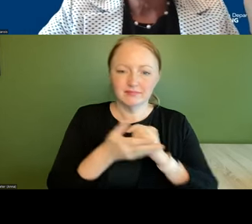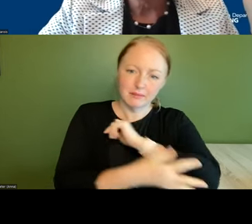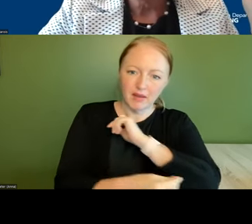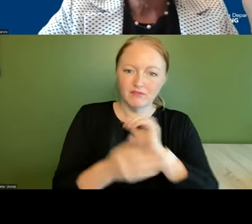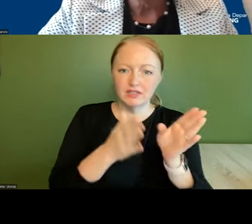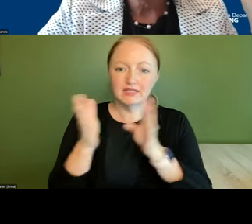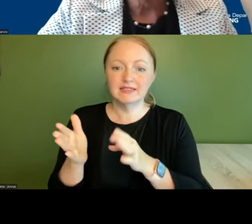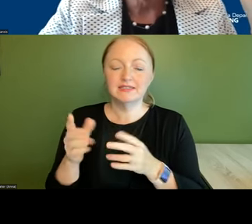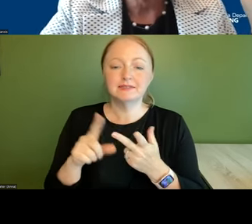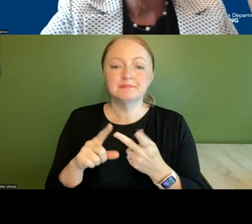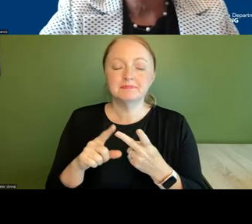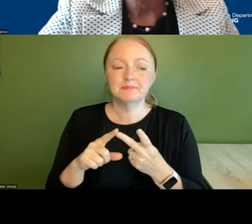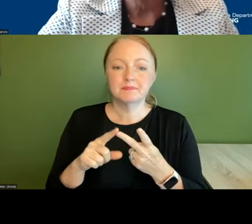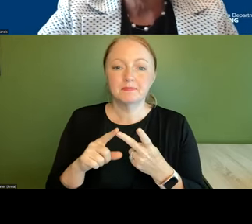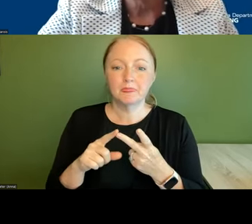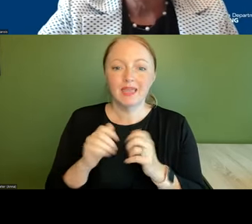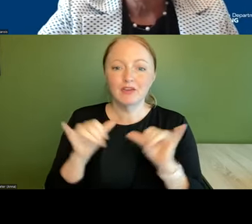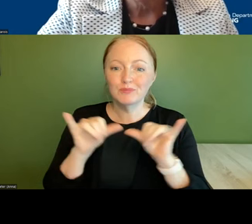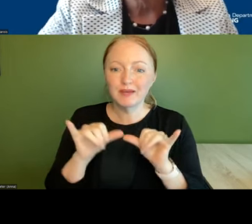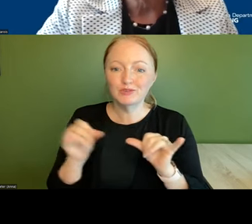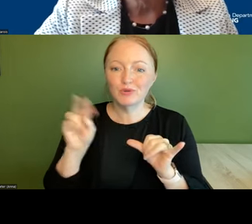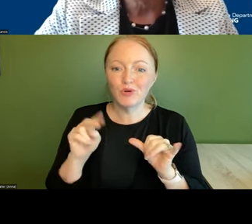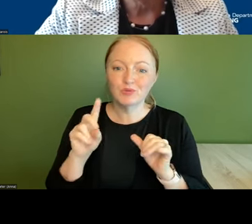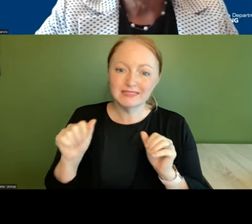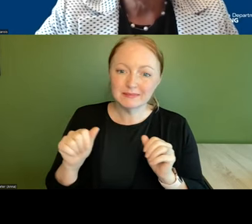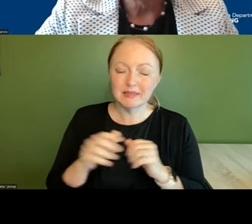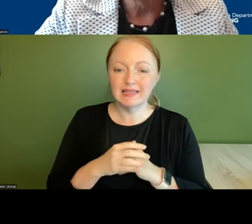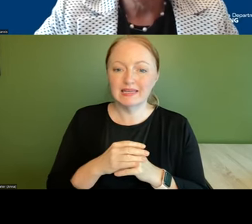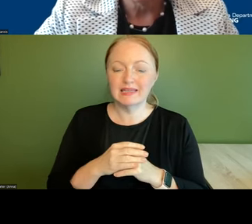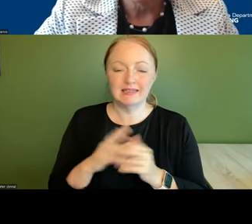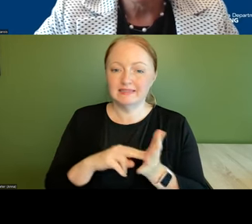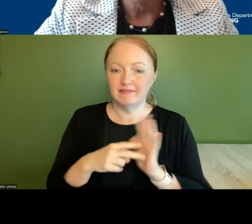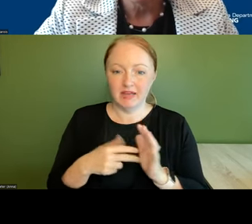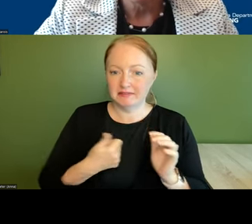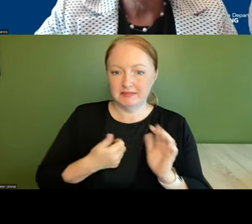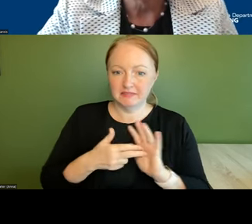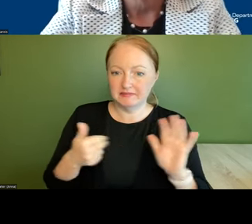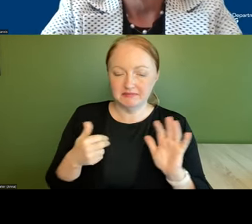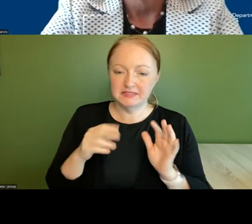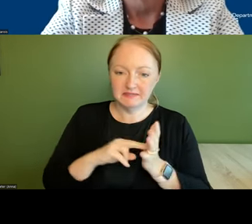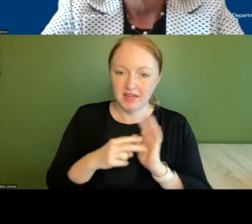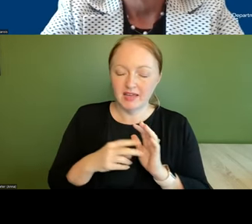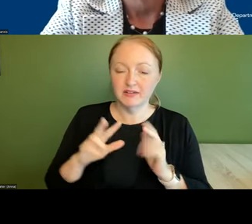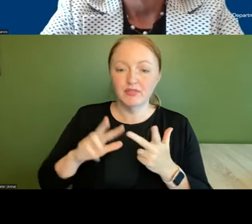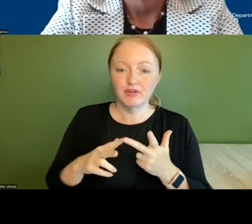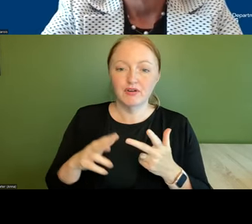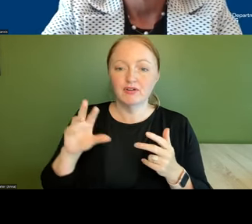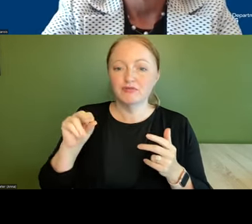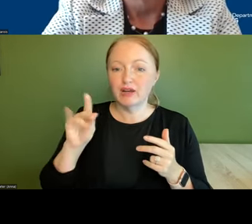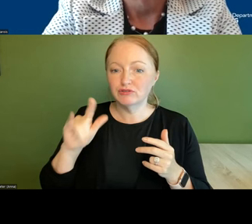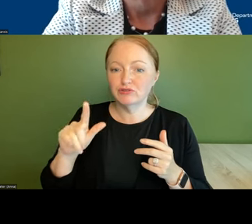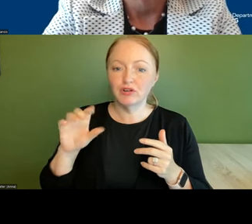is um your how you measure your own disability however you define that the third is uh racial